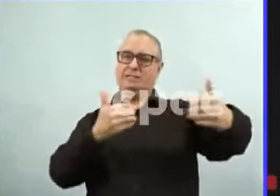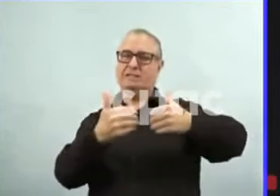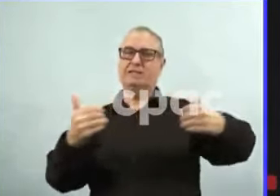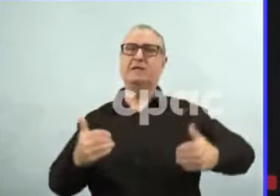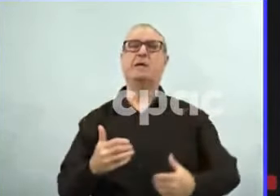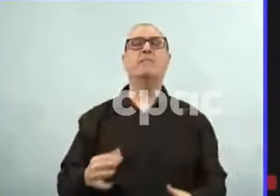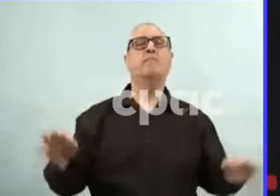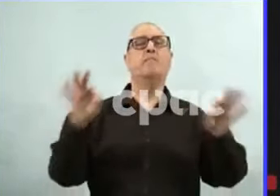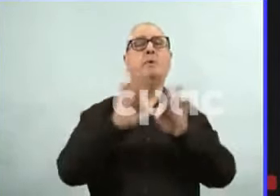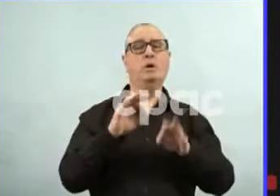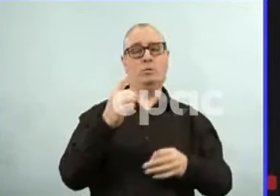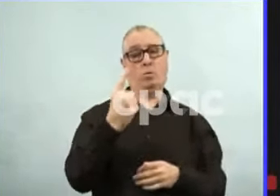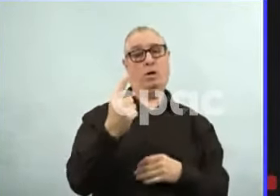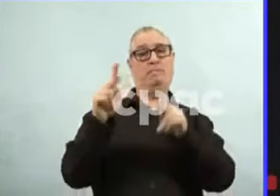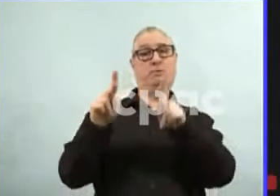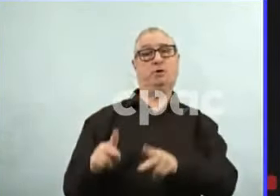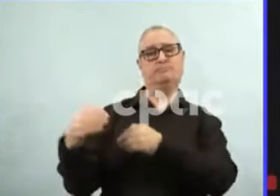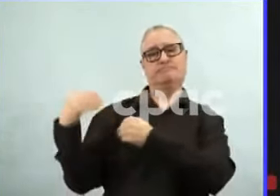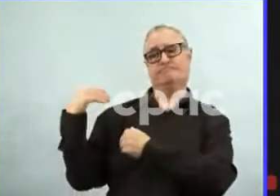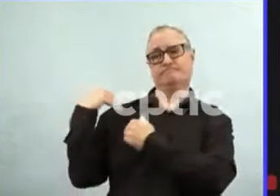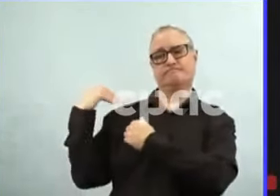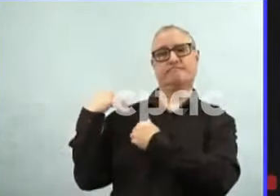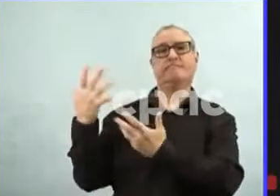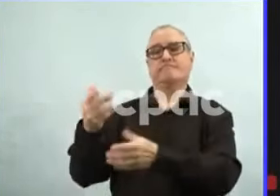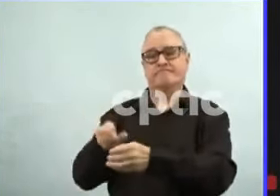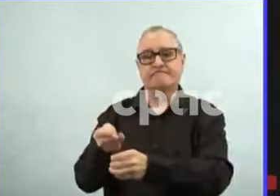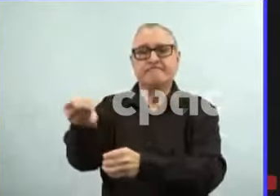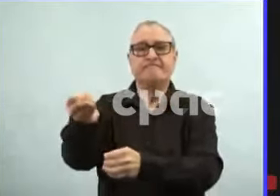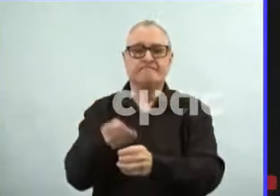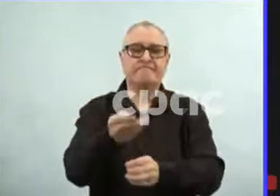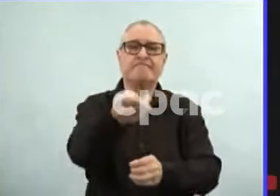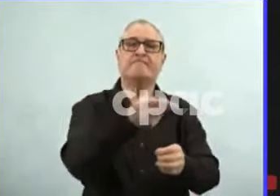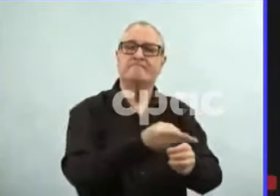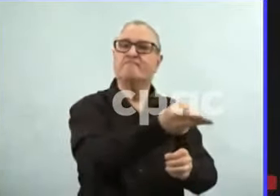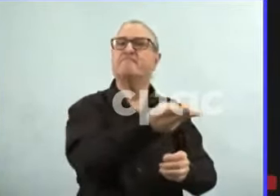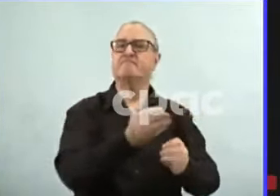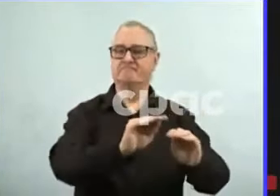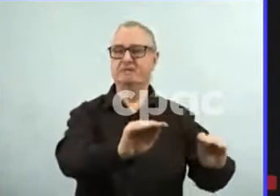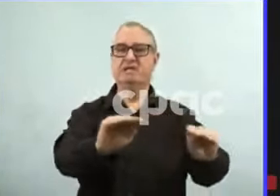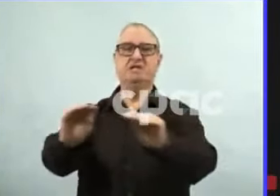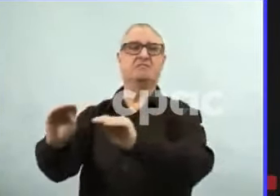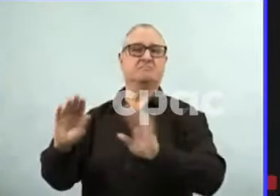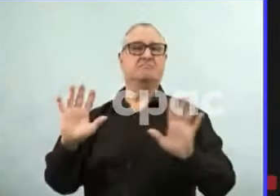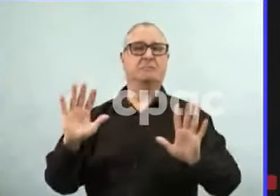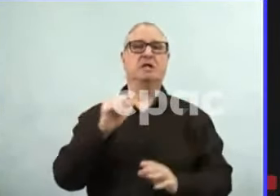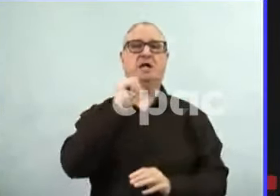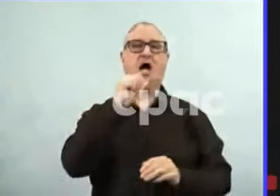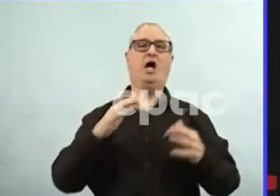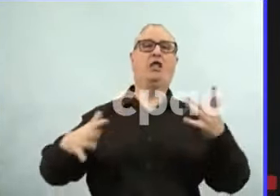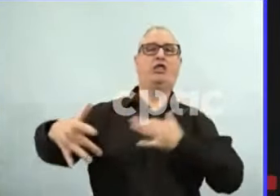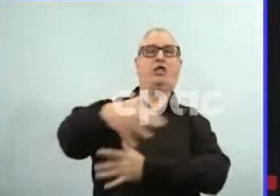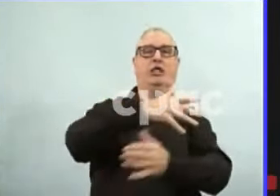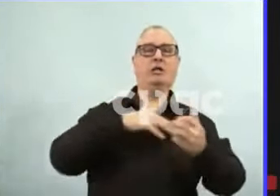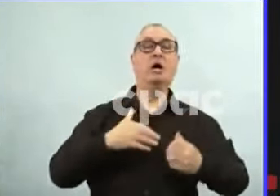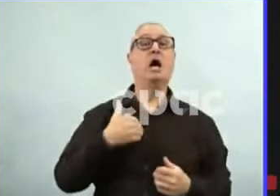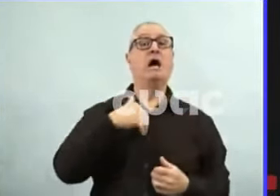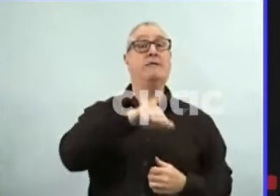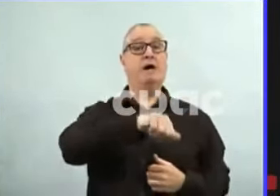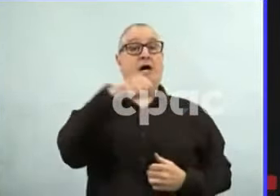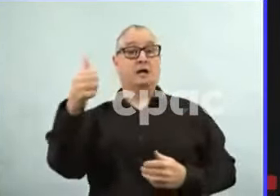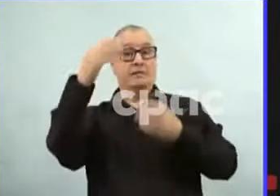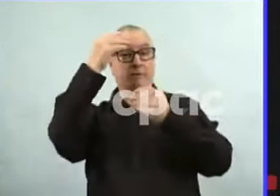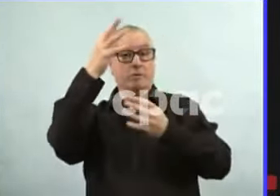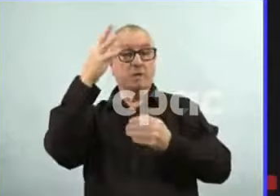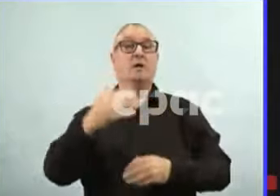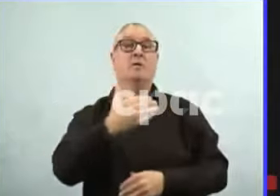to reduce the sharing of utensils. More guidance on gatherings can be found under celebration information on the Manitoba